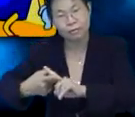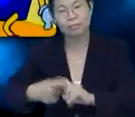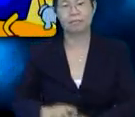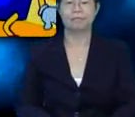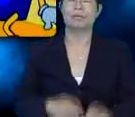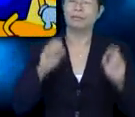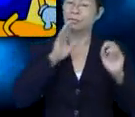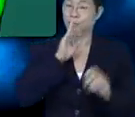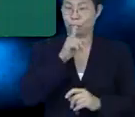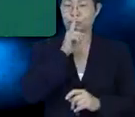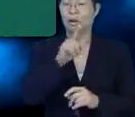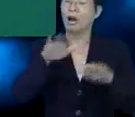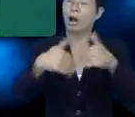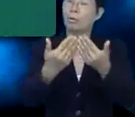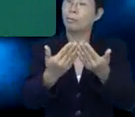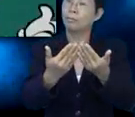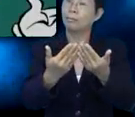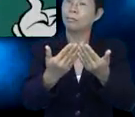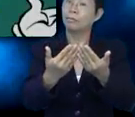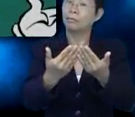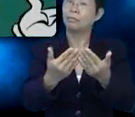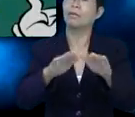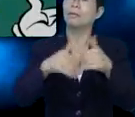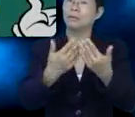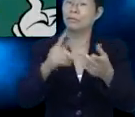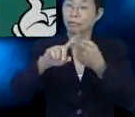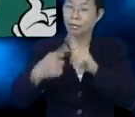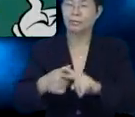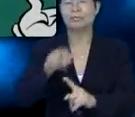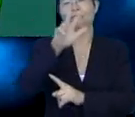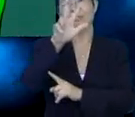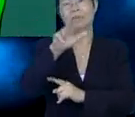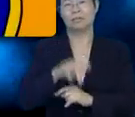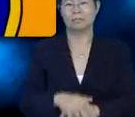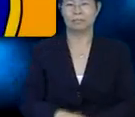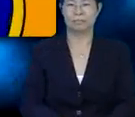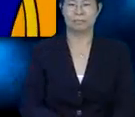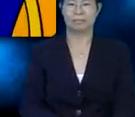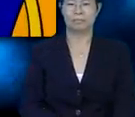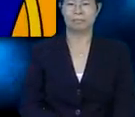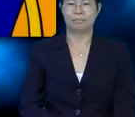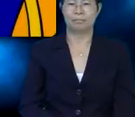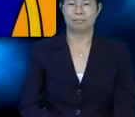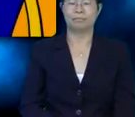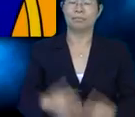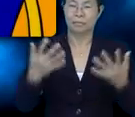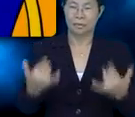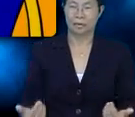you help me find them? Of course. How many of them are there? Three.